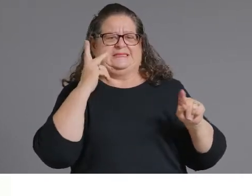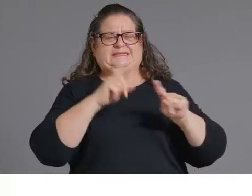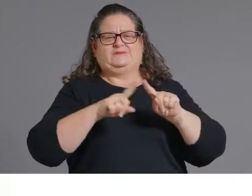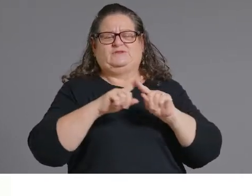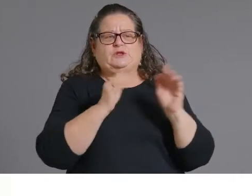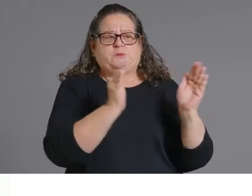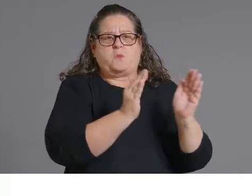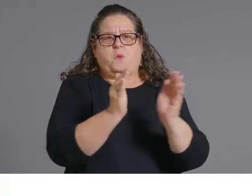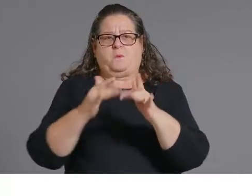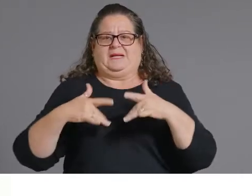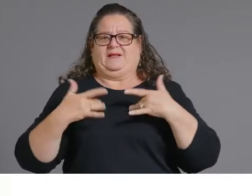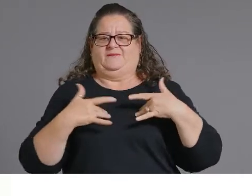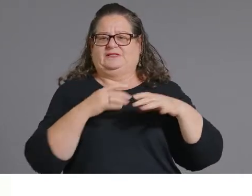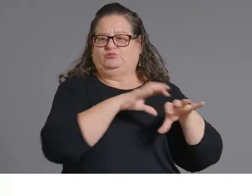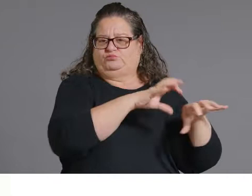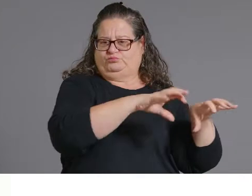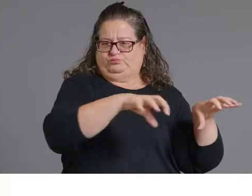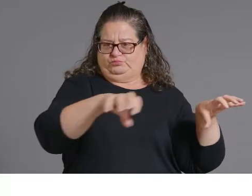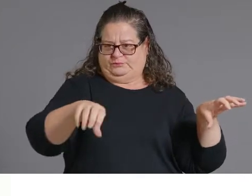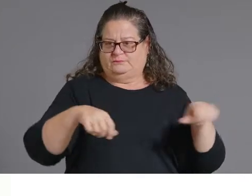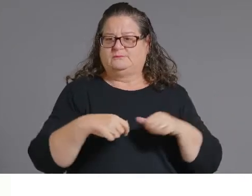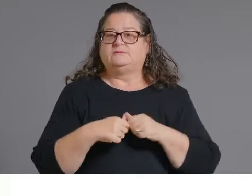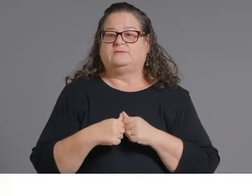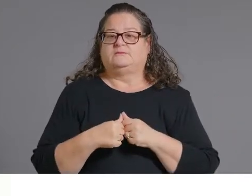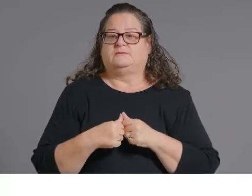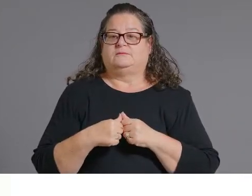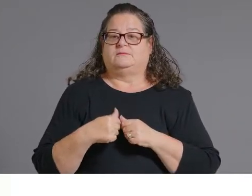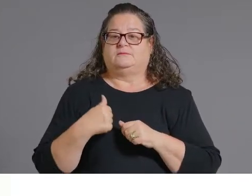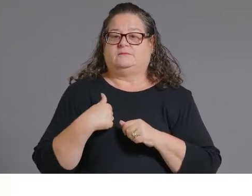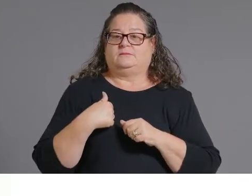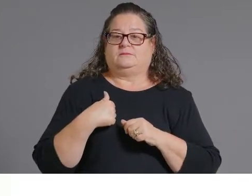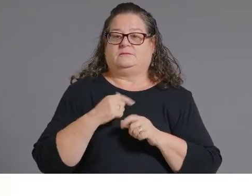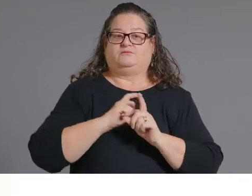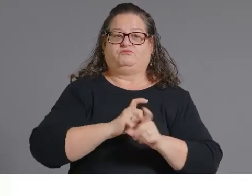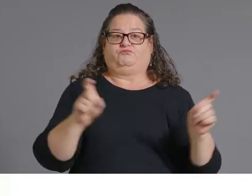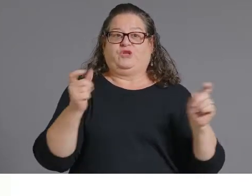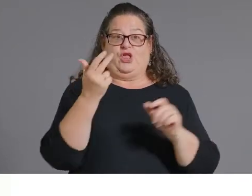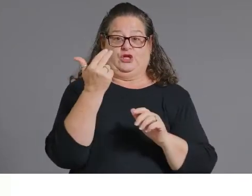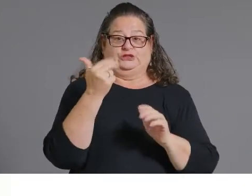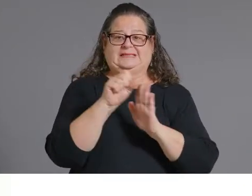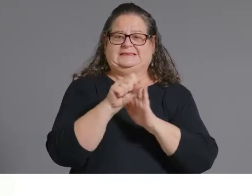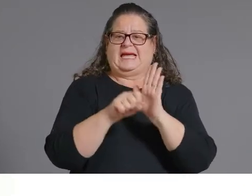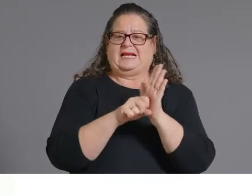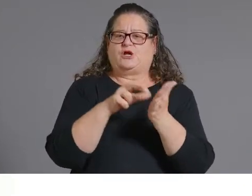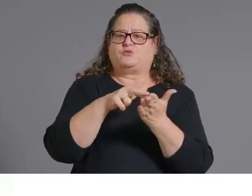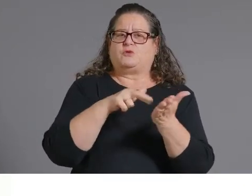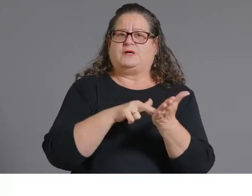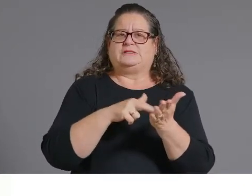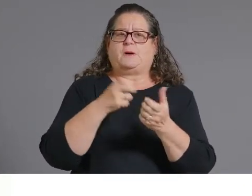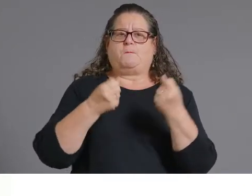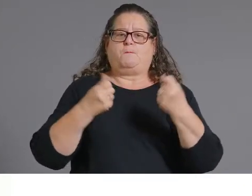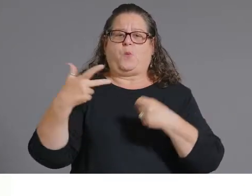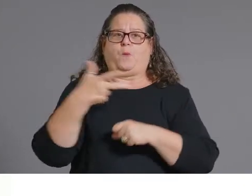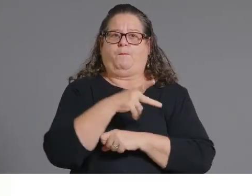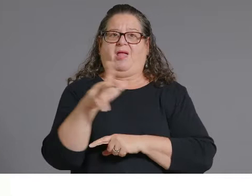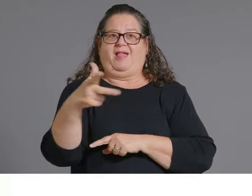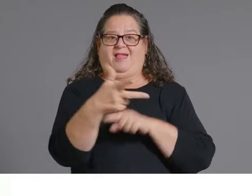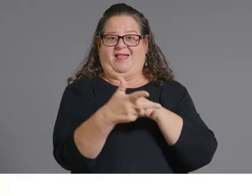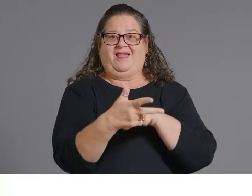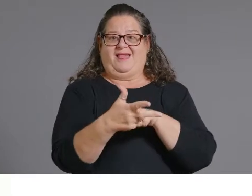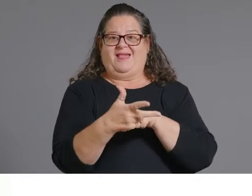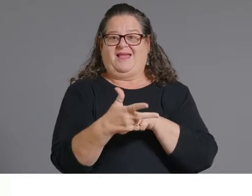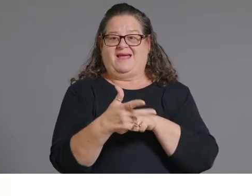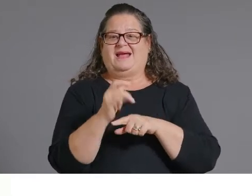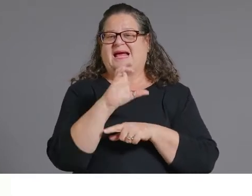contracts to operate pop-up clinics, mobile clinics. One of those providers is the Equality Health Foundation Foundation partners with